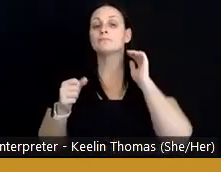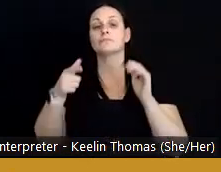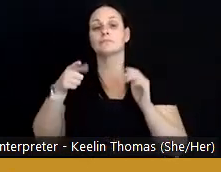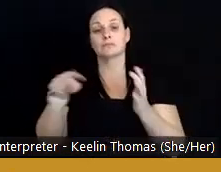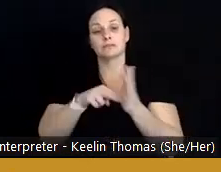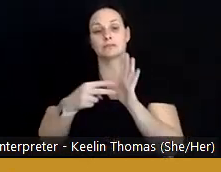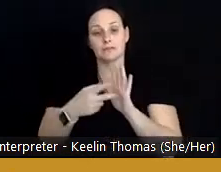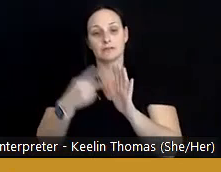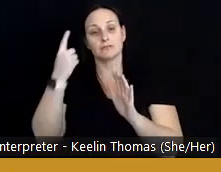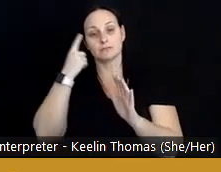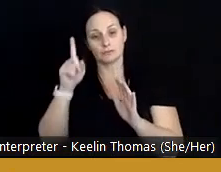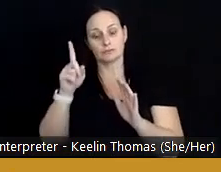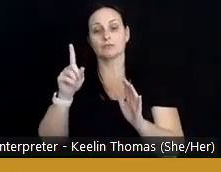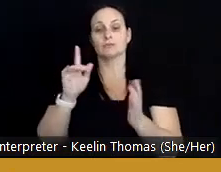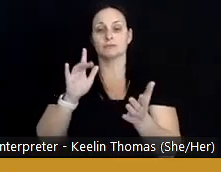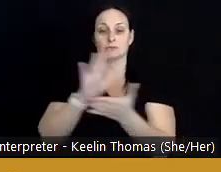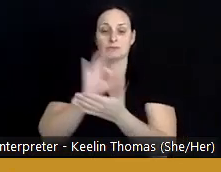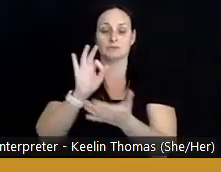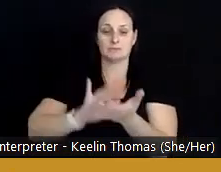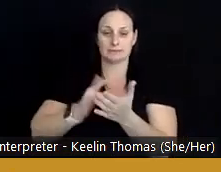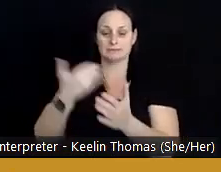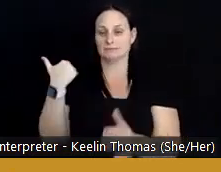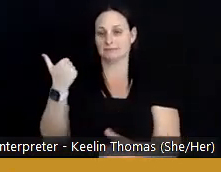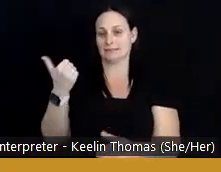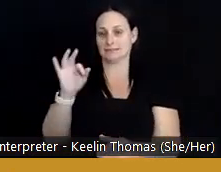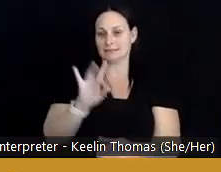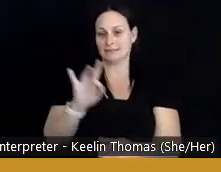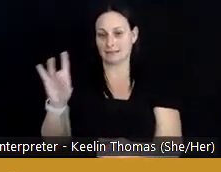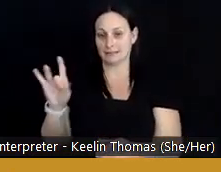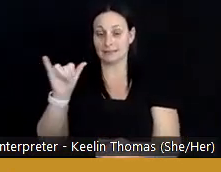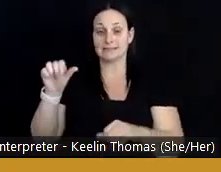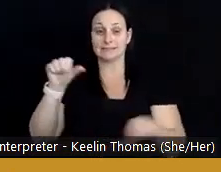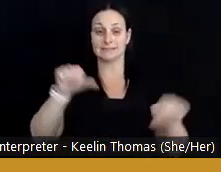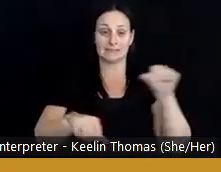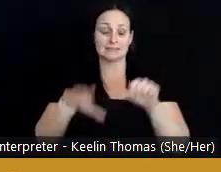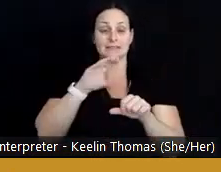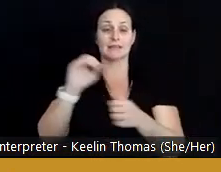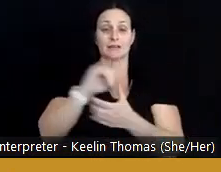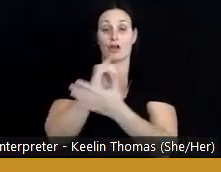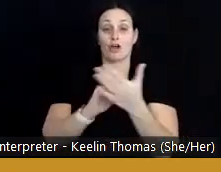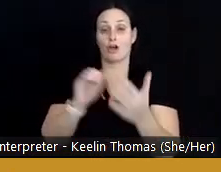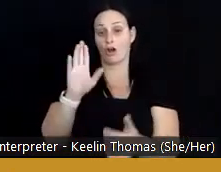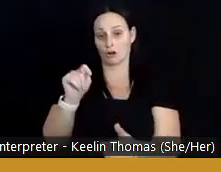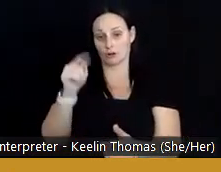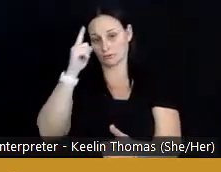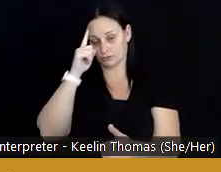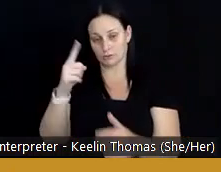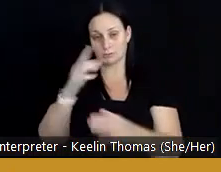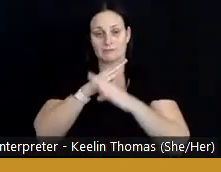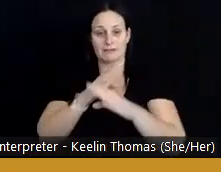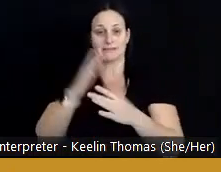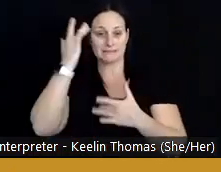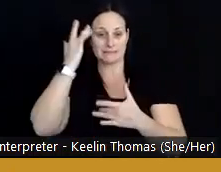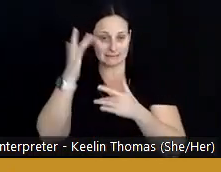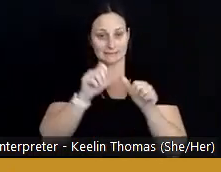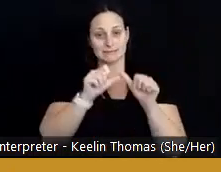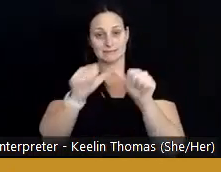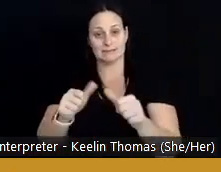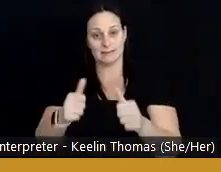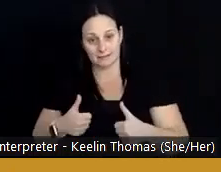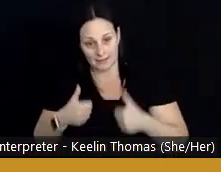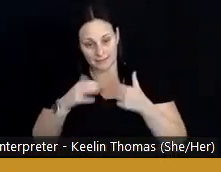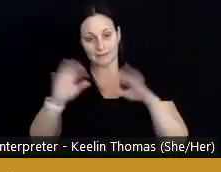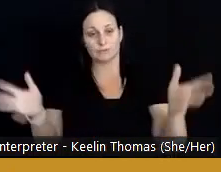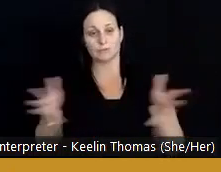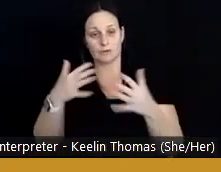Institute of Medicine back in 1988 is the science and the art of preventing disease, prolonging life, and promoting